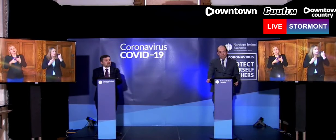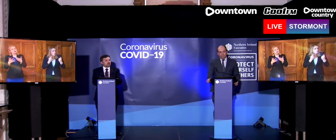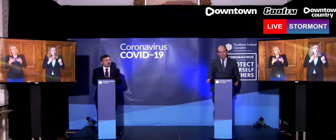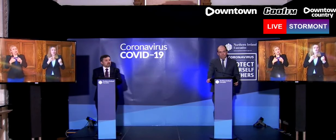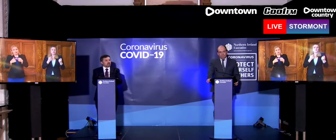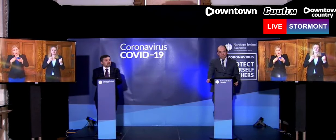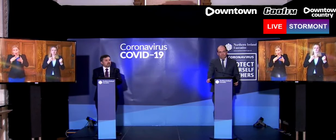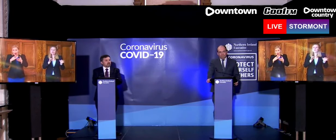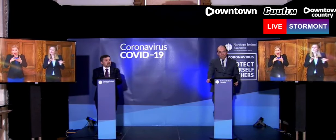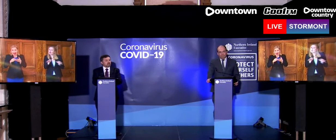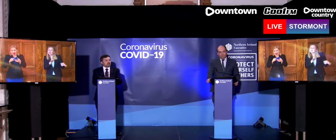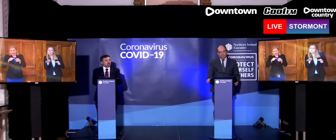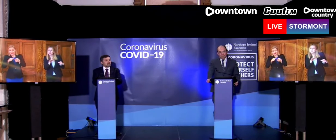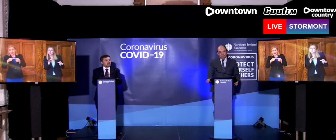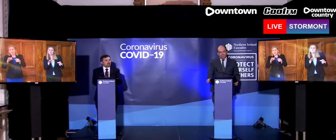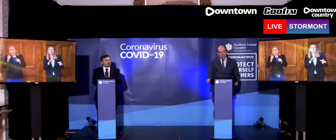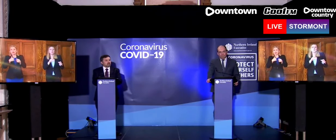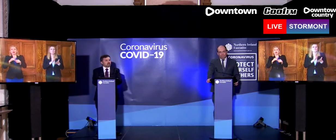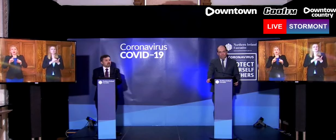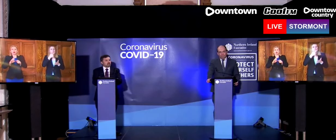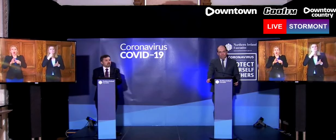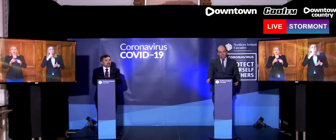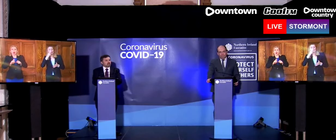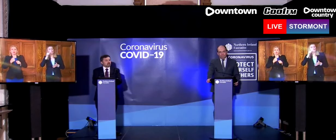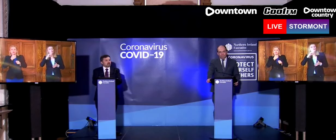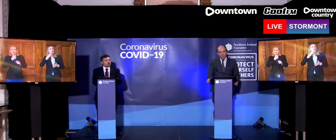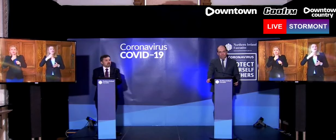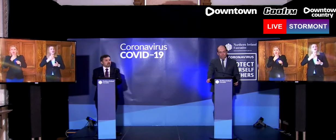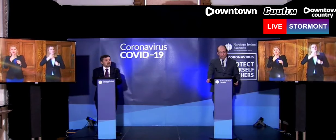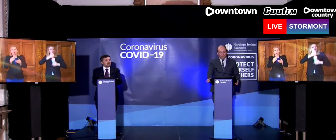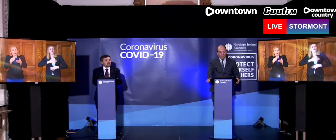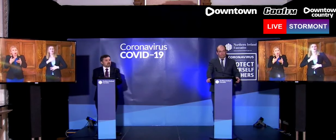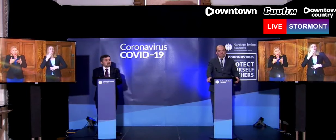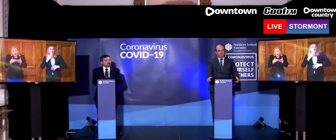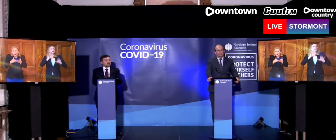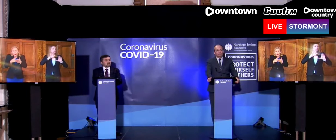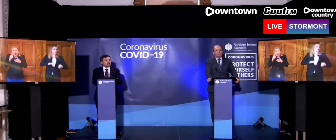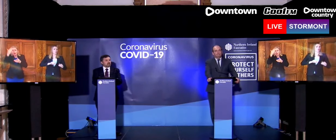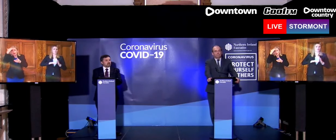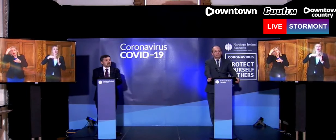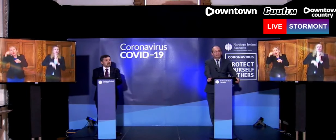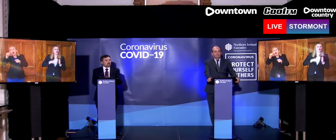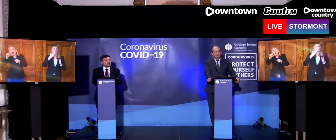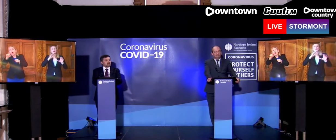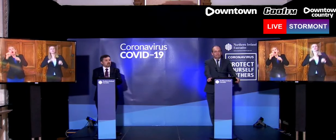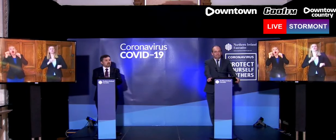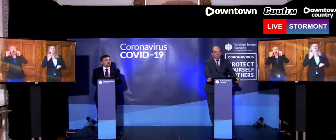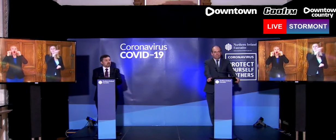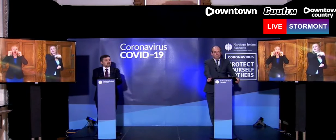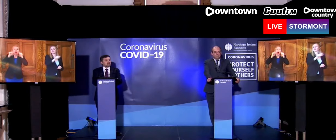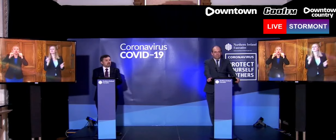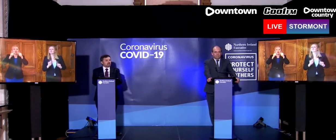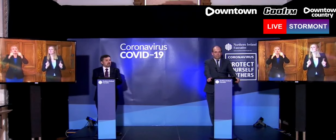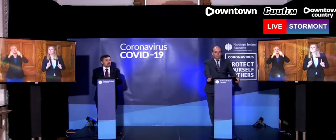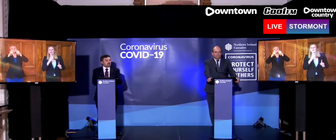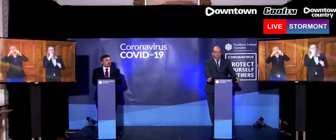for people to at least know what the way out of this is going to be? secondly, in terms of information that you're giving out, can you tell us